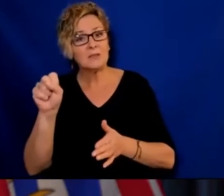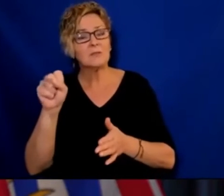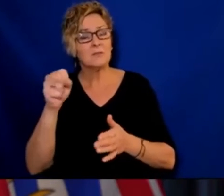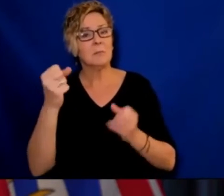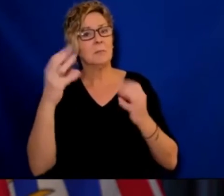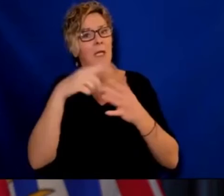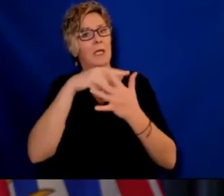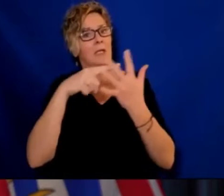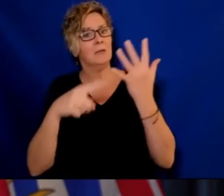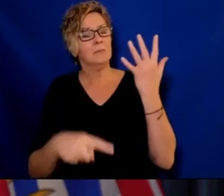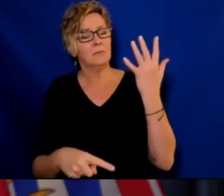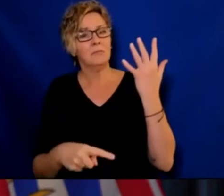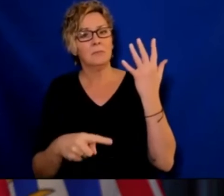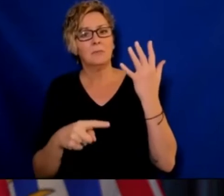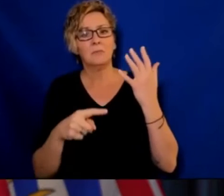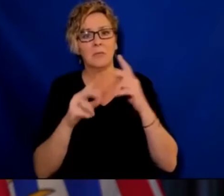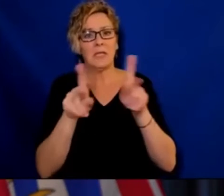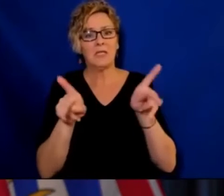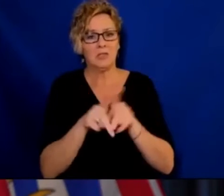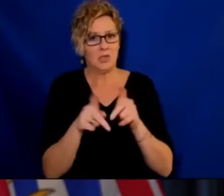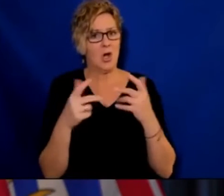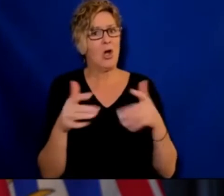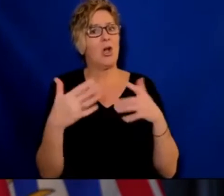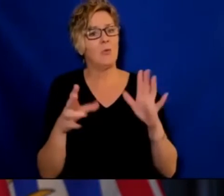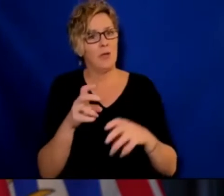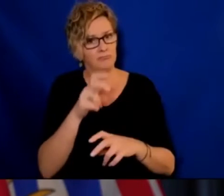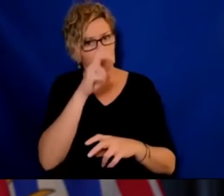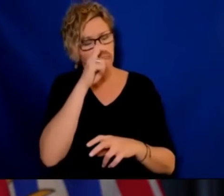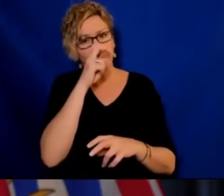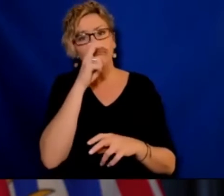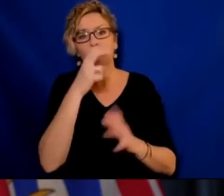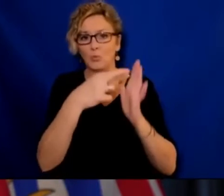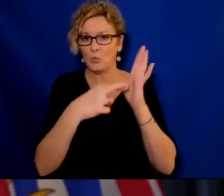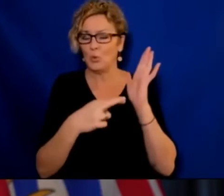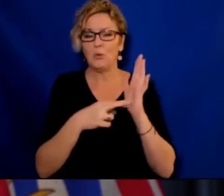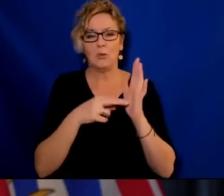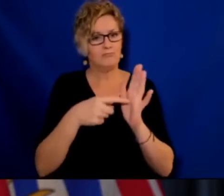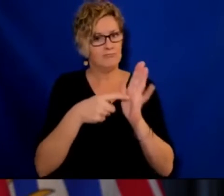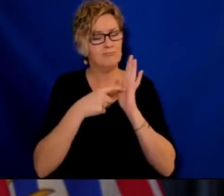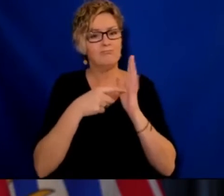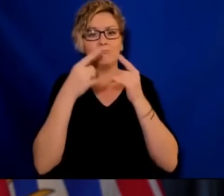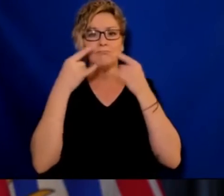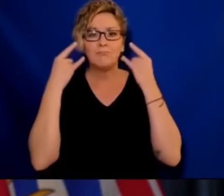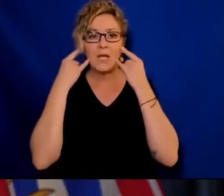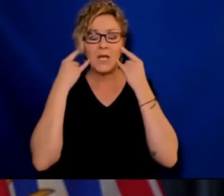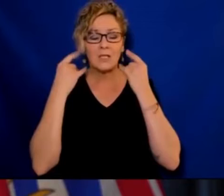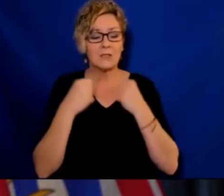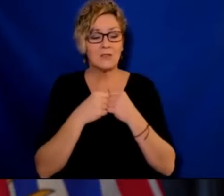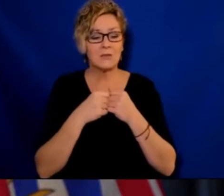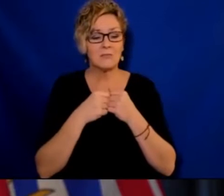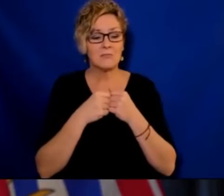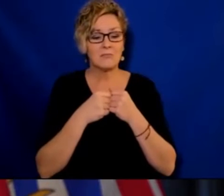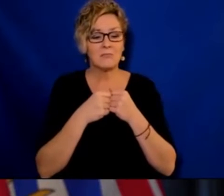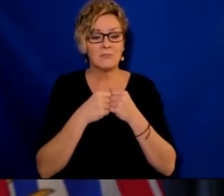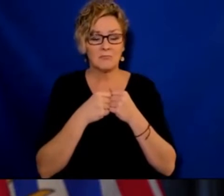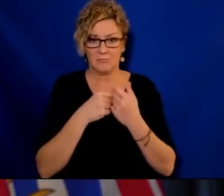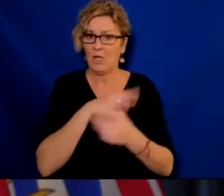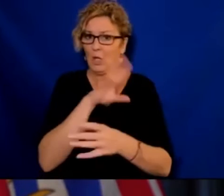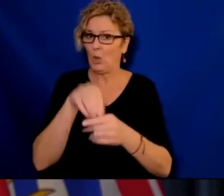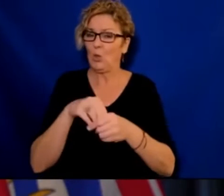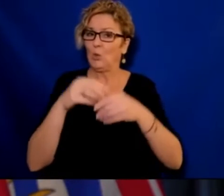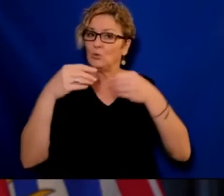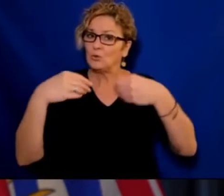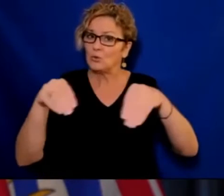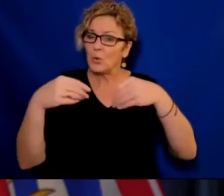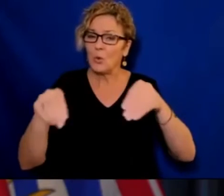indoor public places like shopping malls, like community centers, like stores and retail places, where we